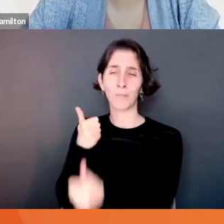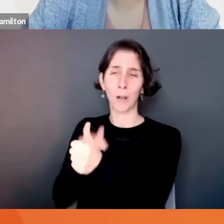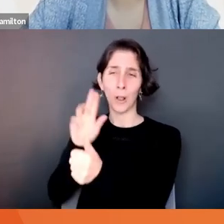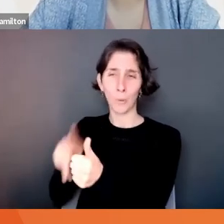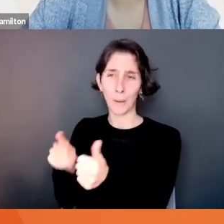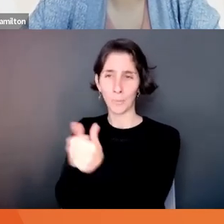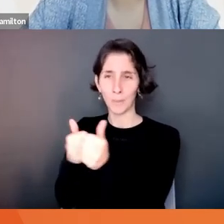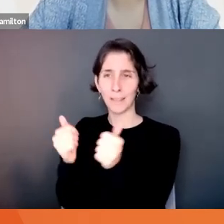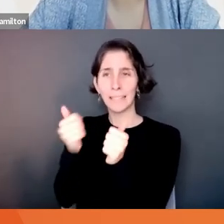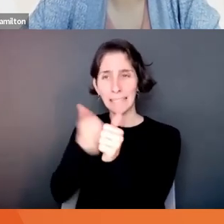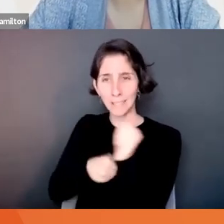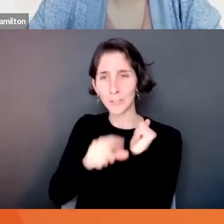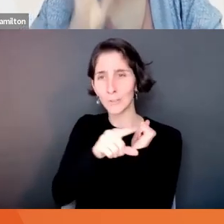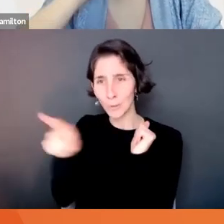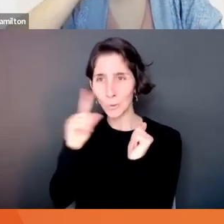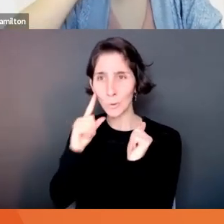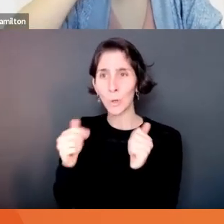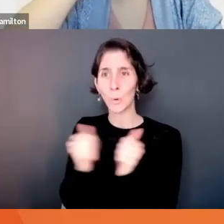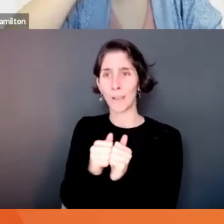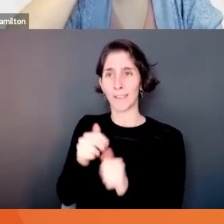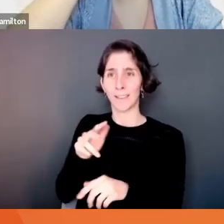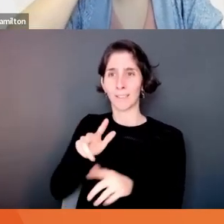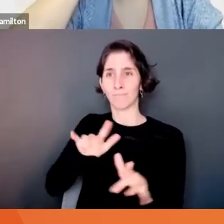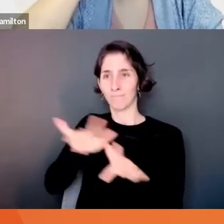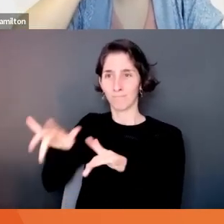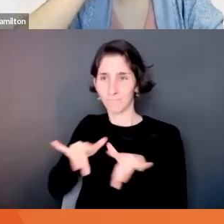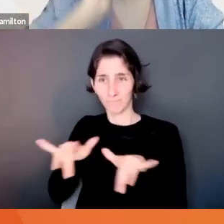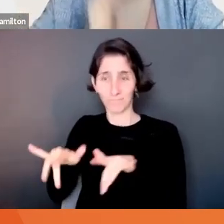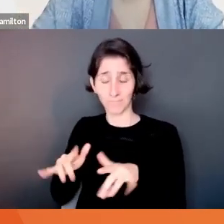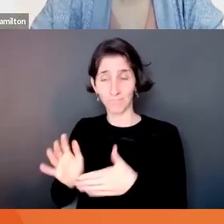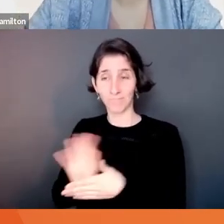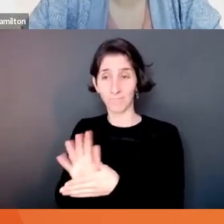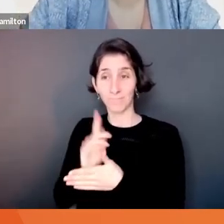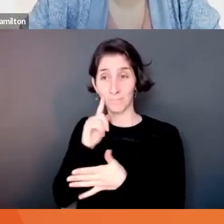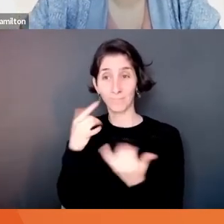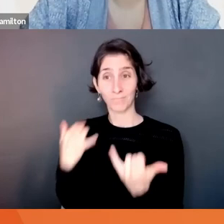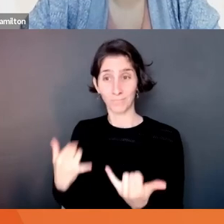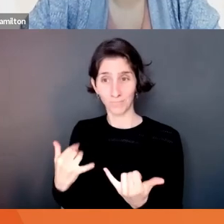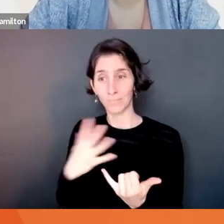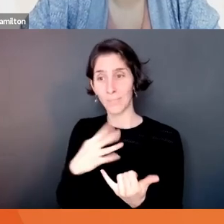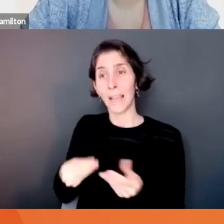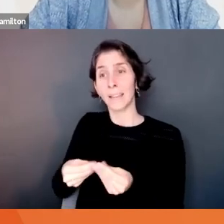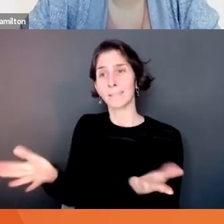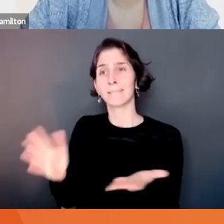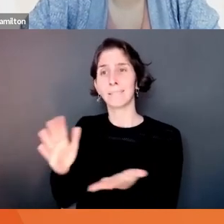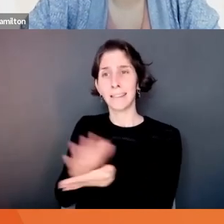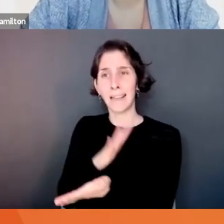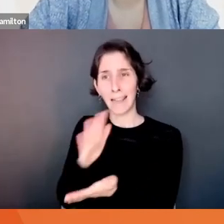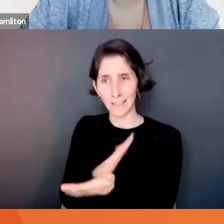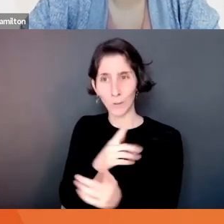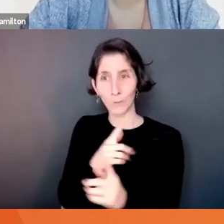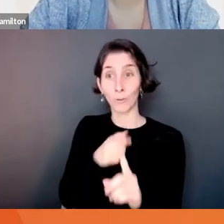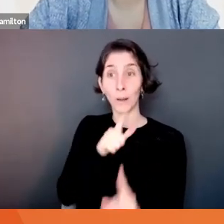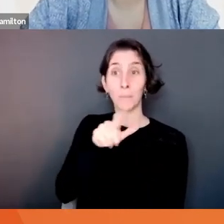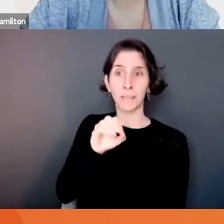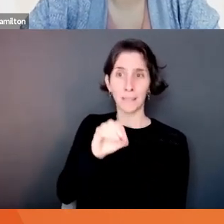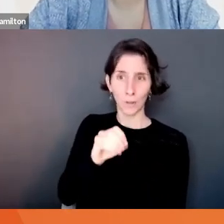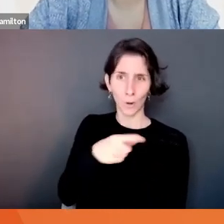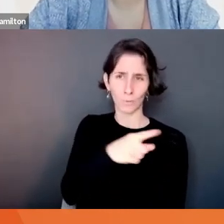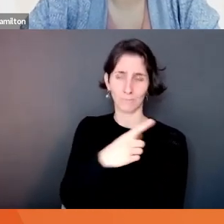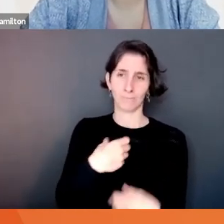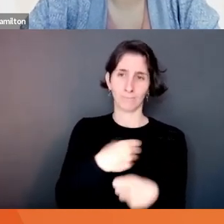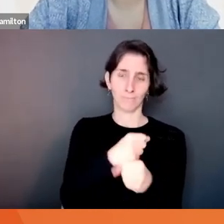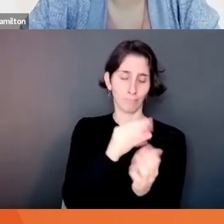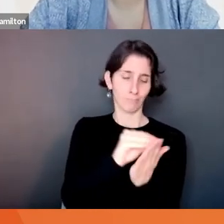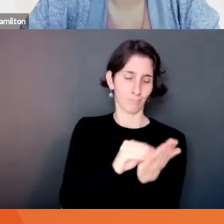copy of the video of this presentation and a special handout that Leo has presented for you. And you'll get